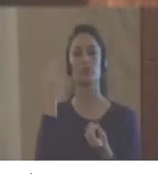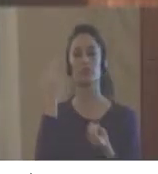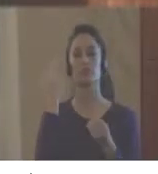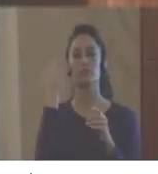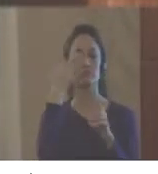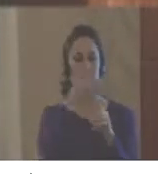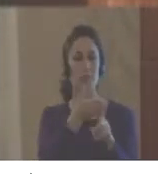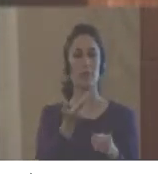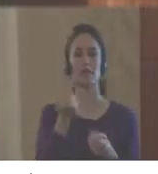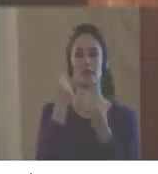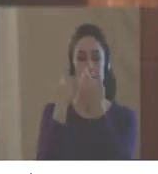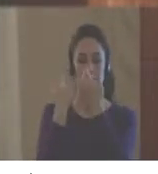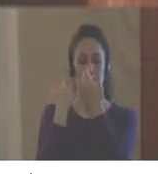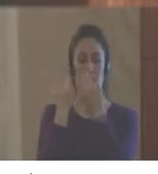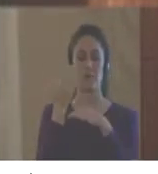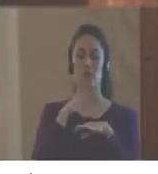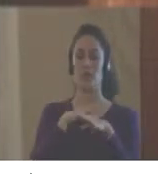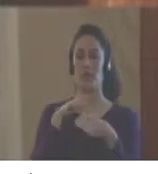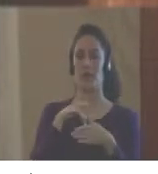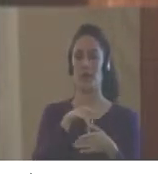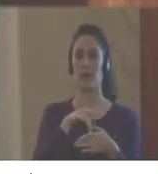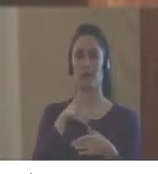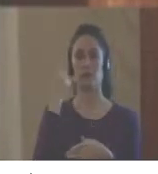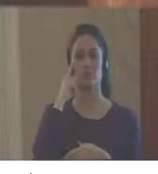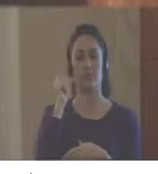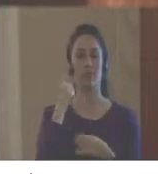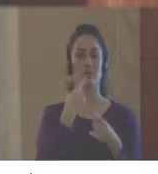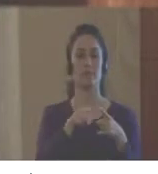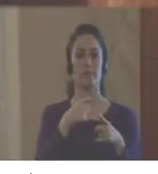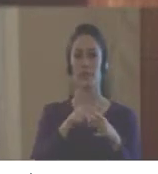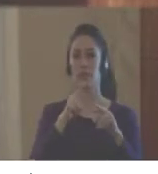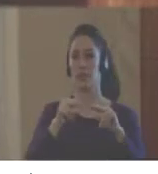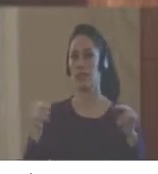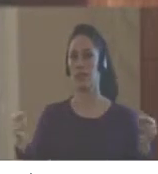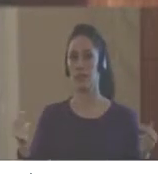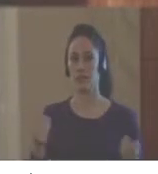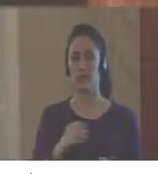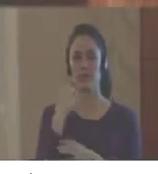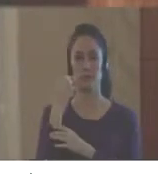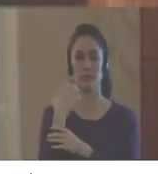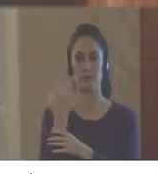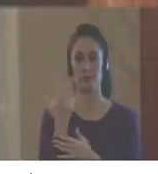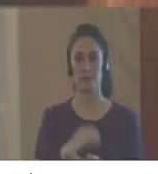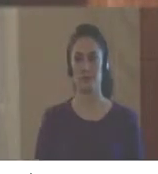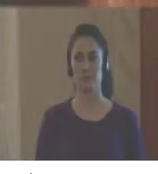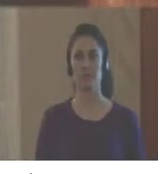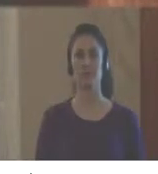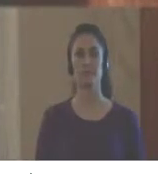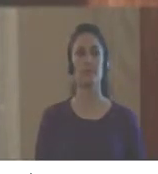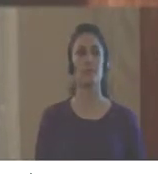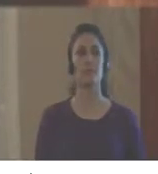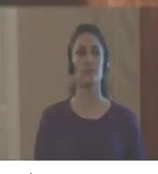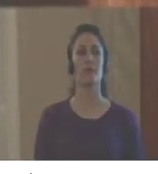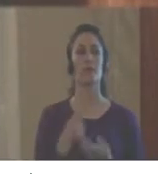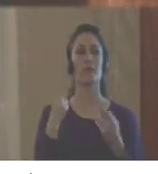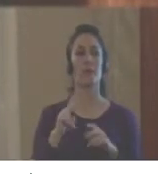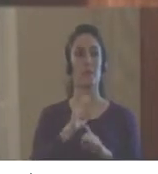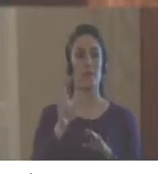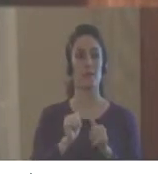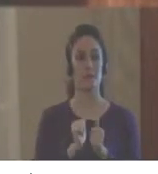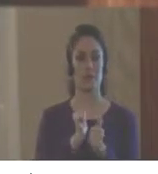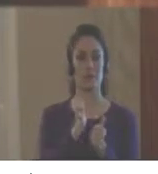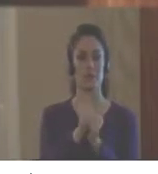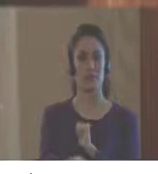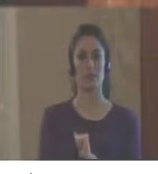goals, or indicators in the management of – and disaster risk management. Another indicator, if we go